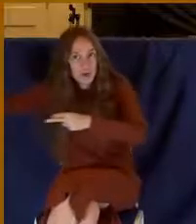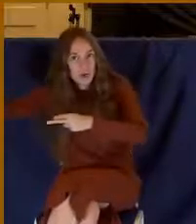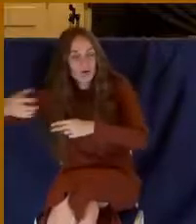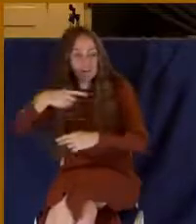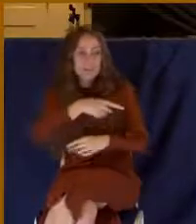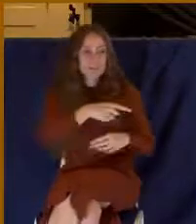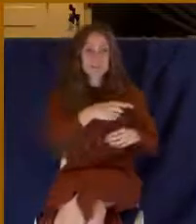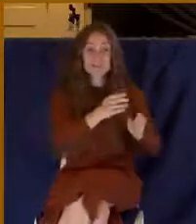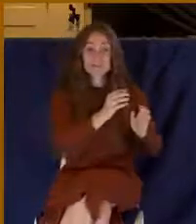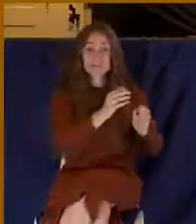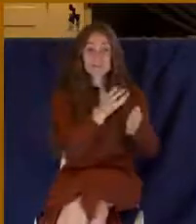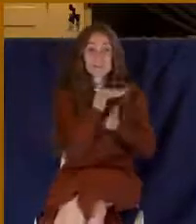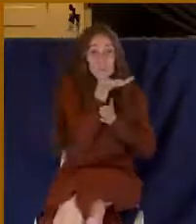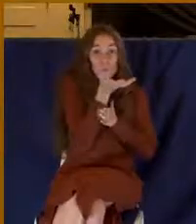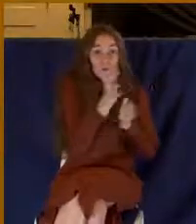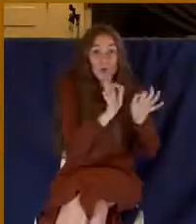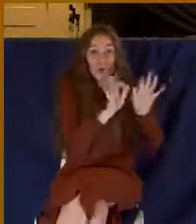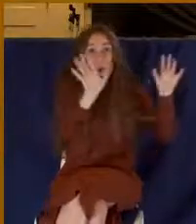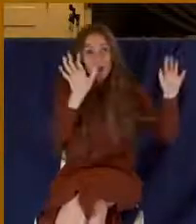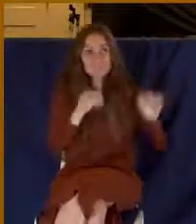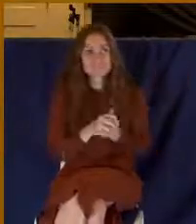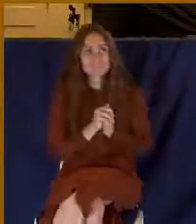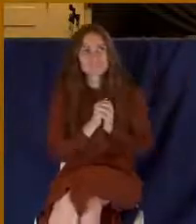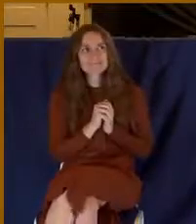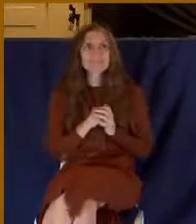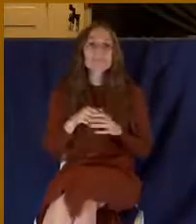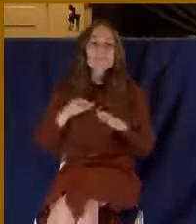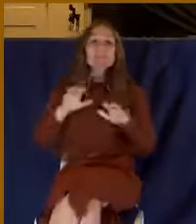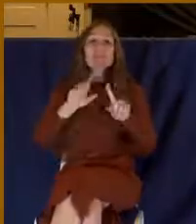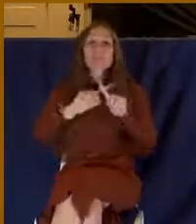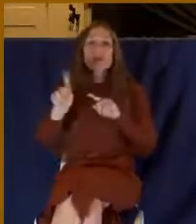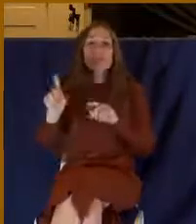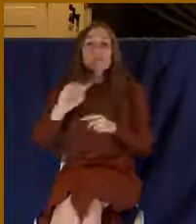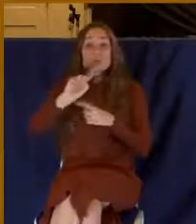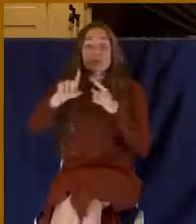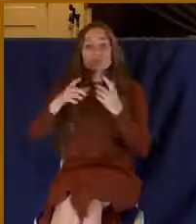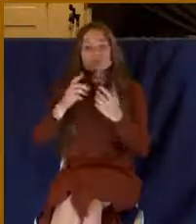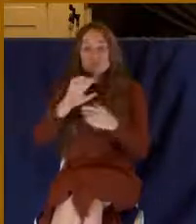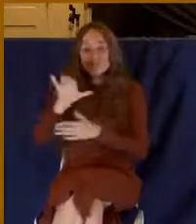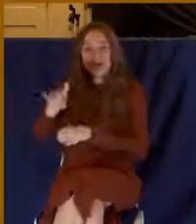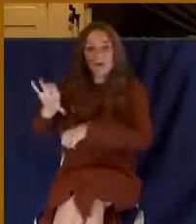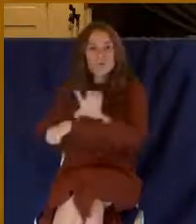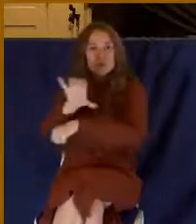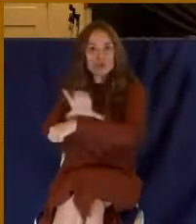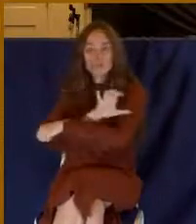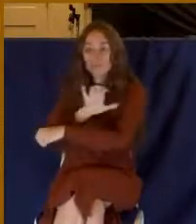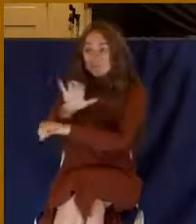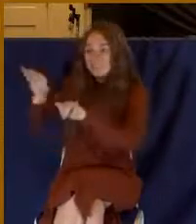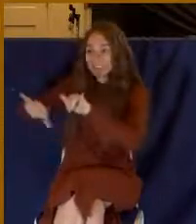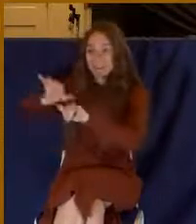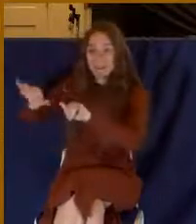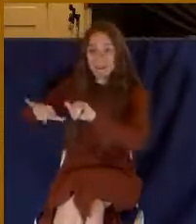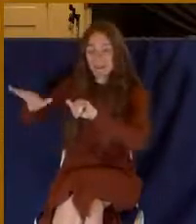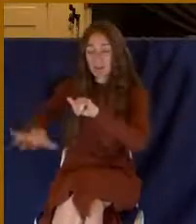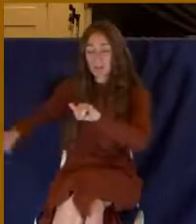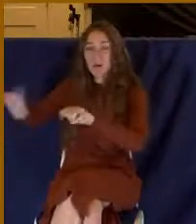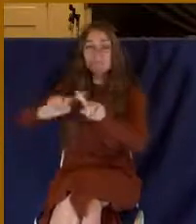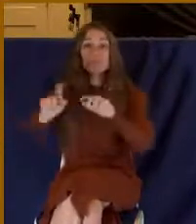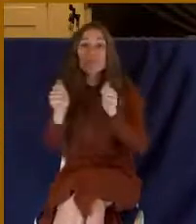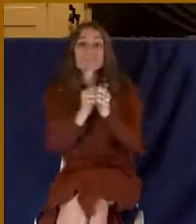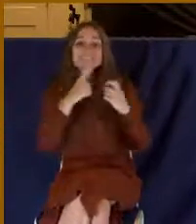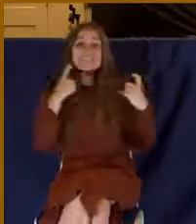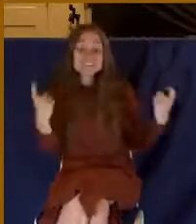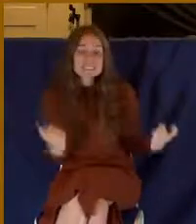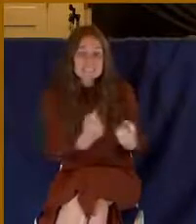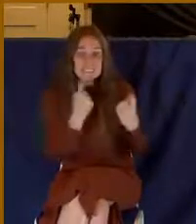But, you you take something, delete it on the computer, it really goes into a bin. It's not really deleted. Not so with your sins. On the cross, they were